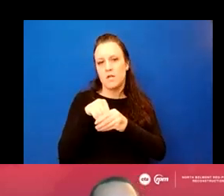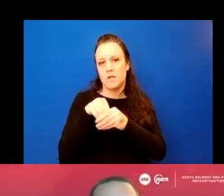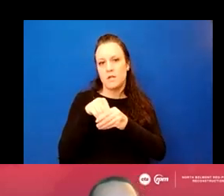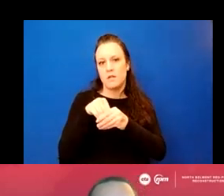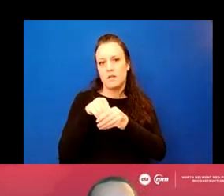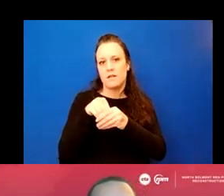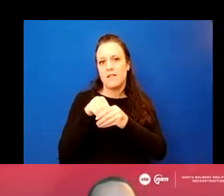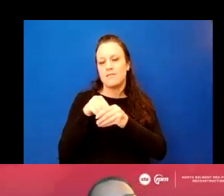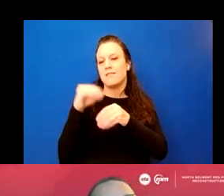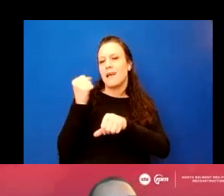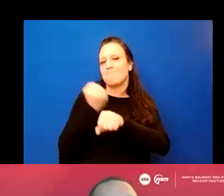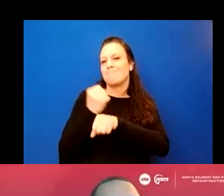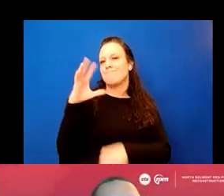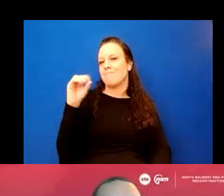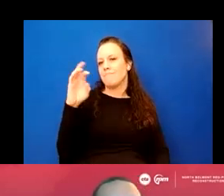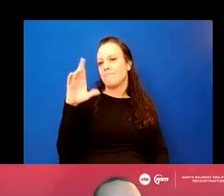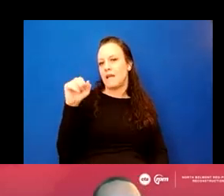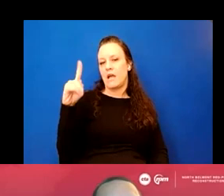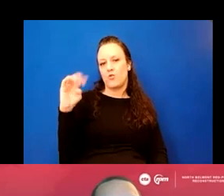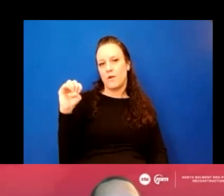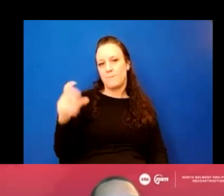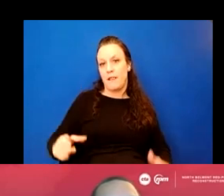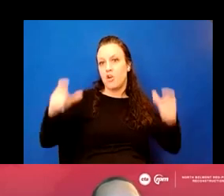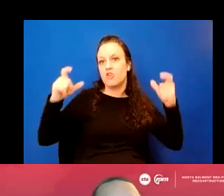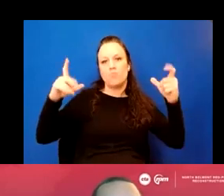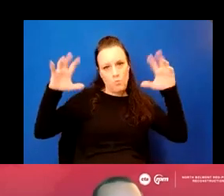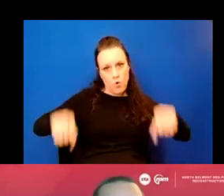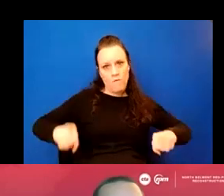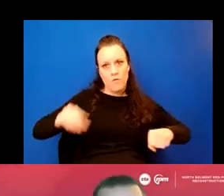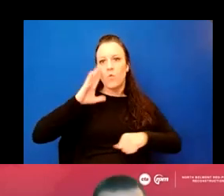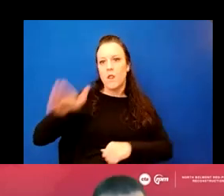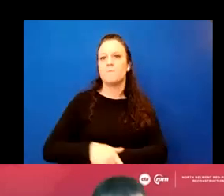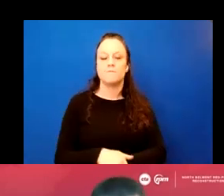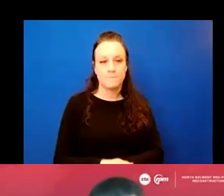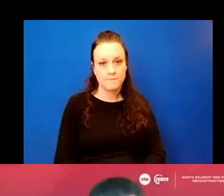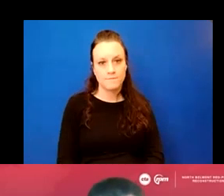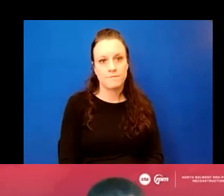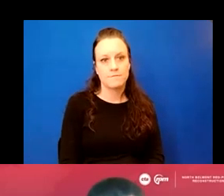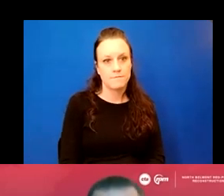concrete pedestals you see, um, taken out of the ground. Uh, next slide, please.